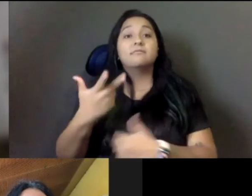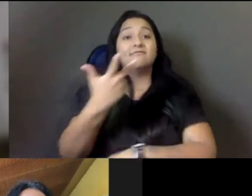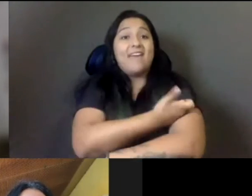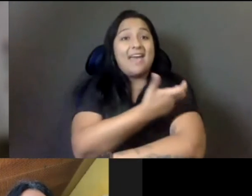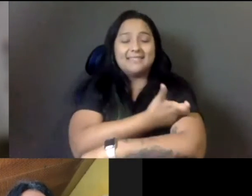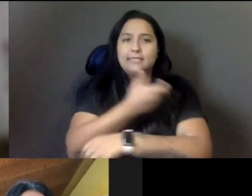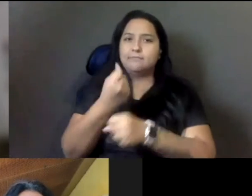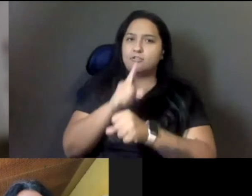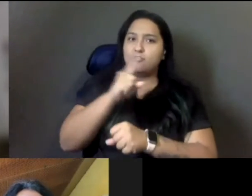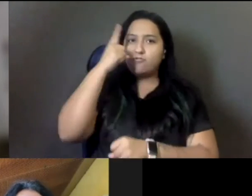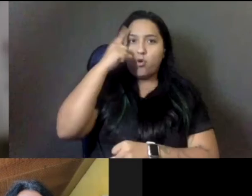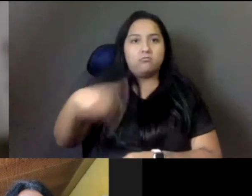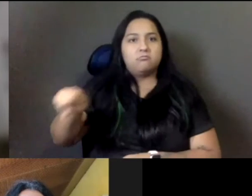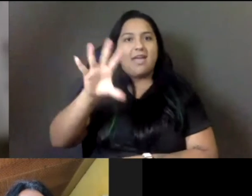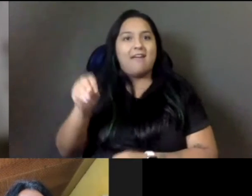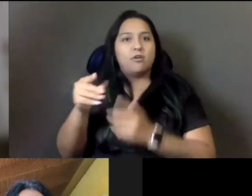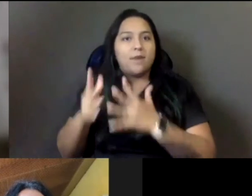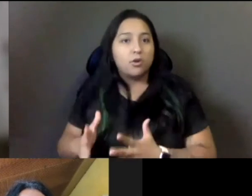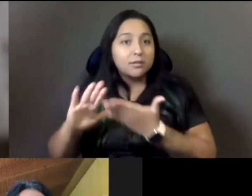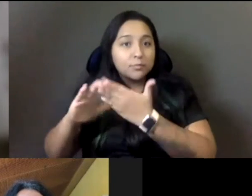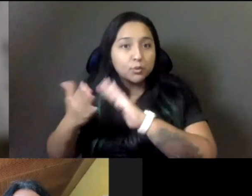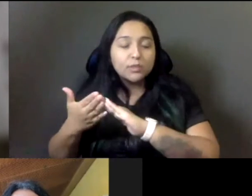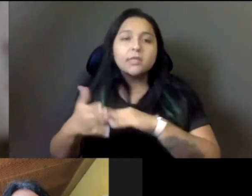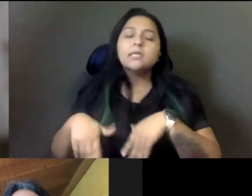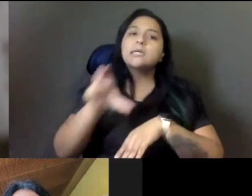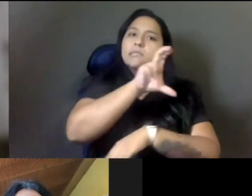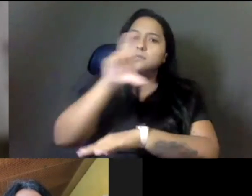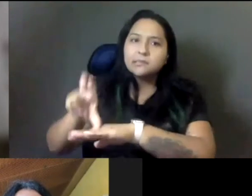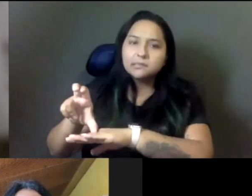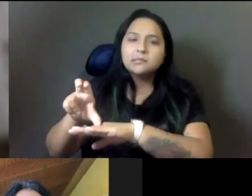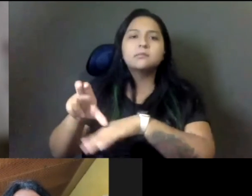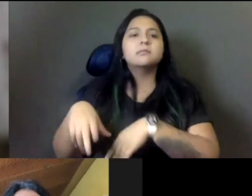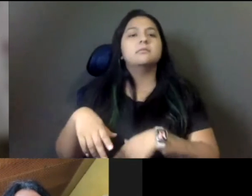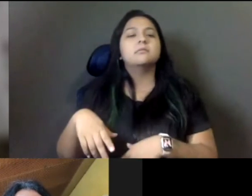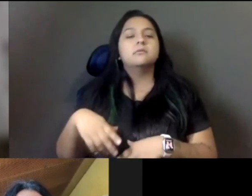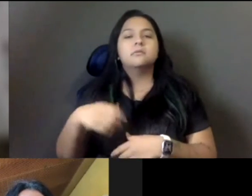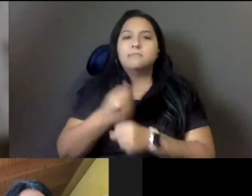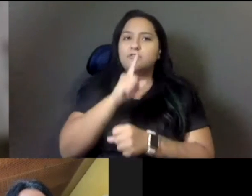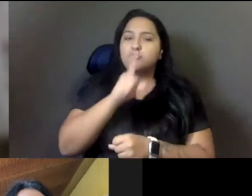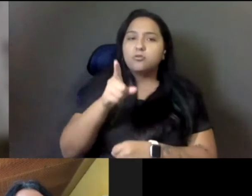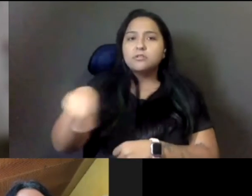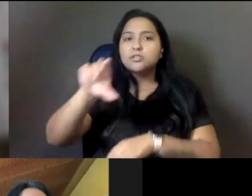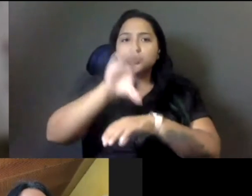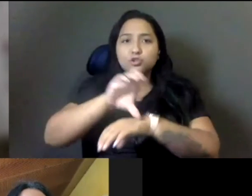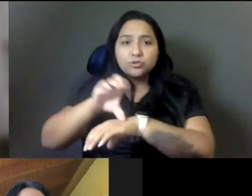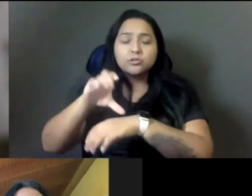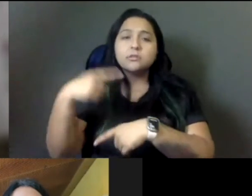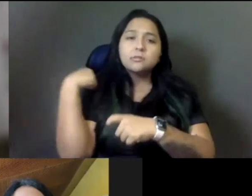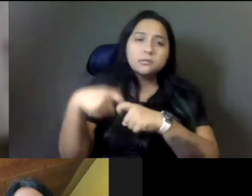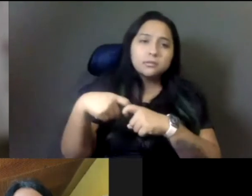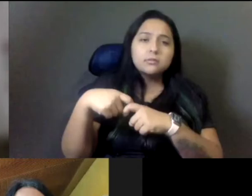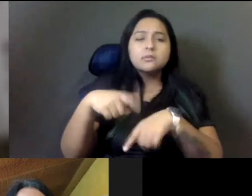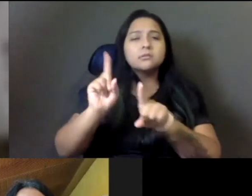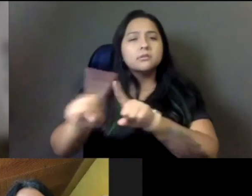churches. He made sure that we got extra vaccines so that, um, our Catholic churches and our churches in the Latino community where people were, you know,